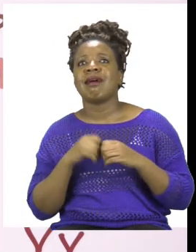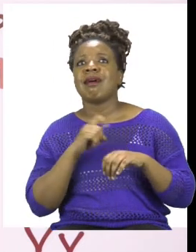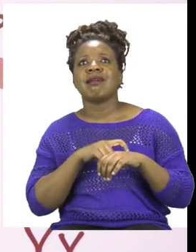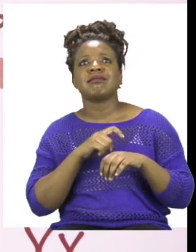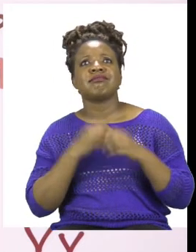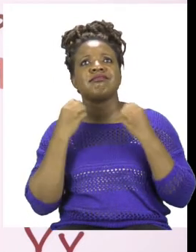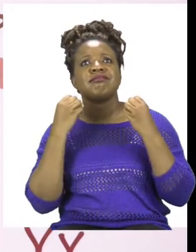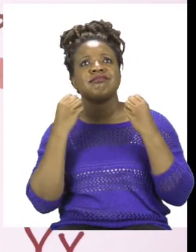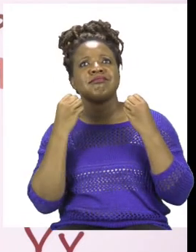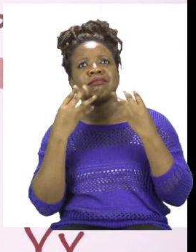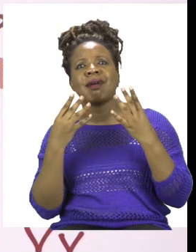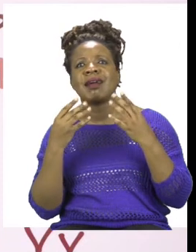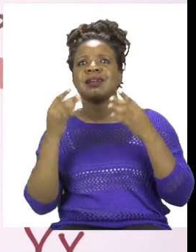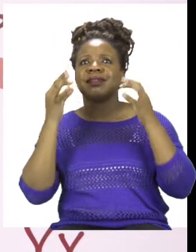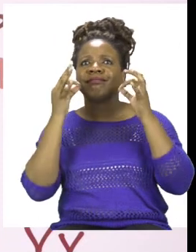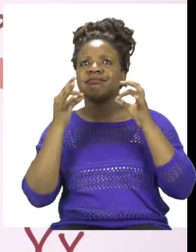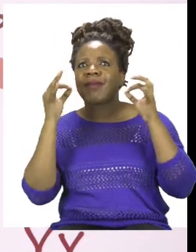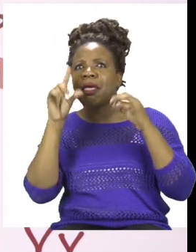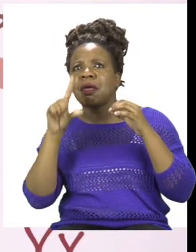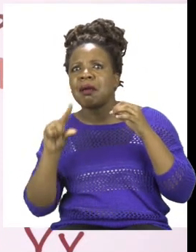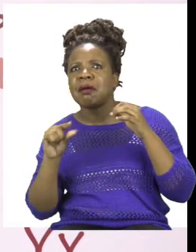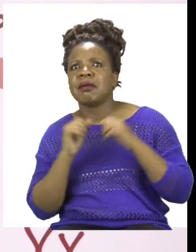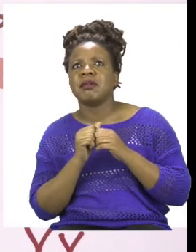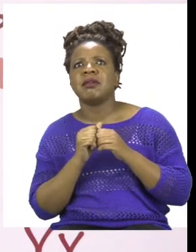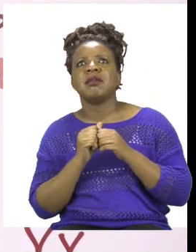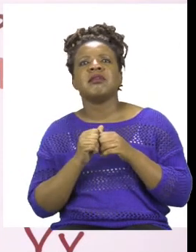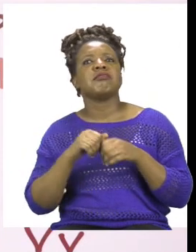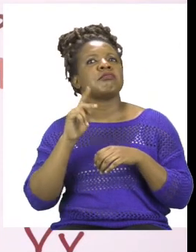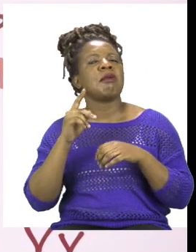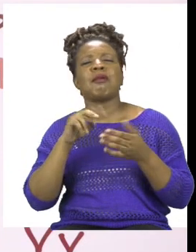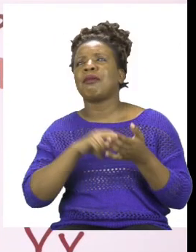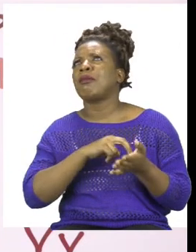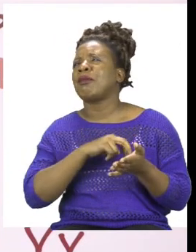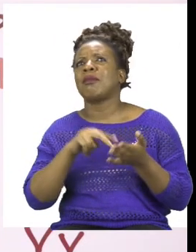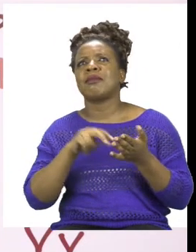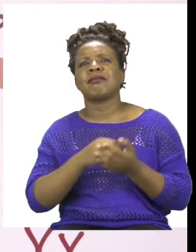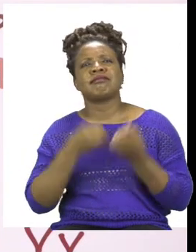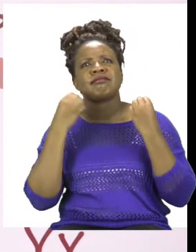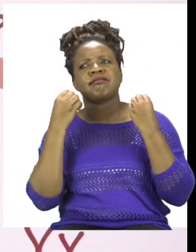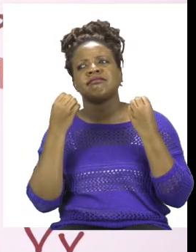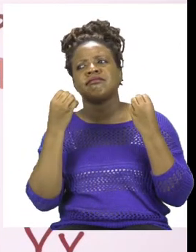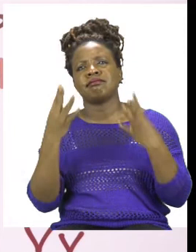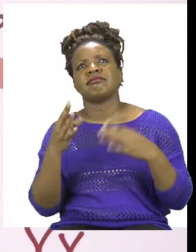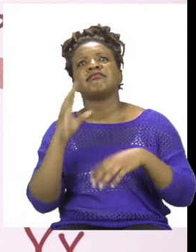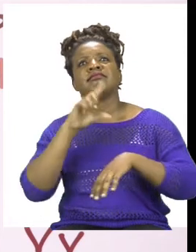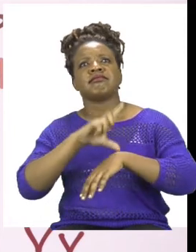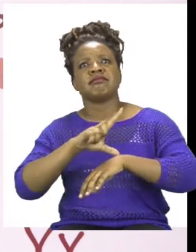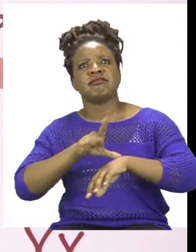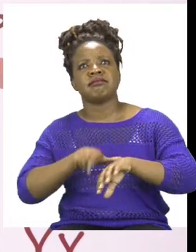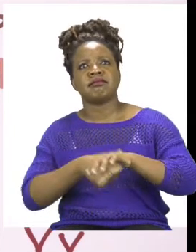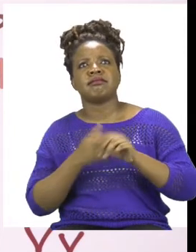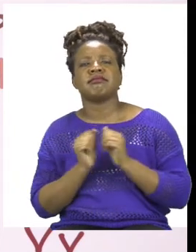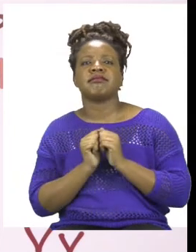then you can also see that dance seems to be the time that she has spent the most. So now that we've taken a look at the